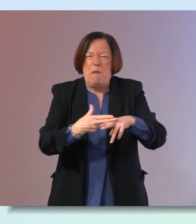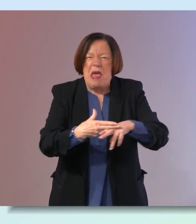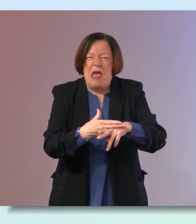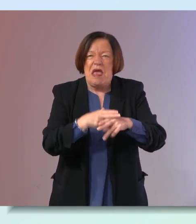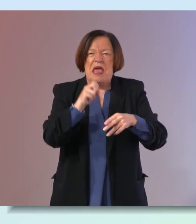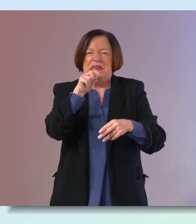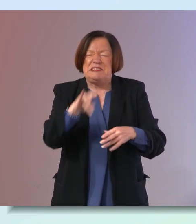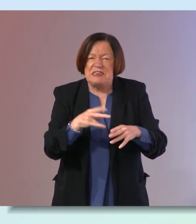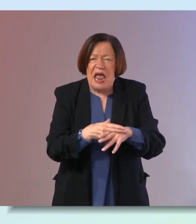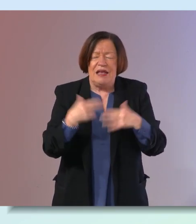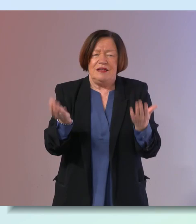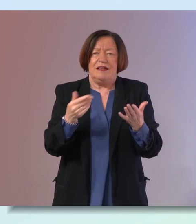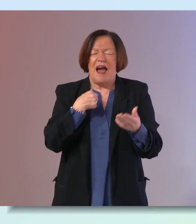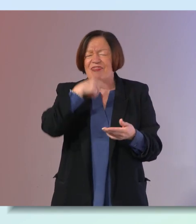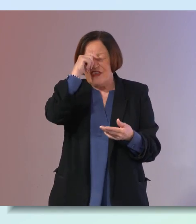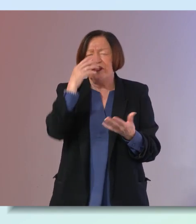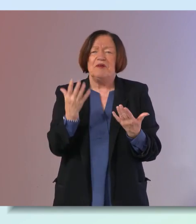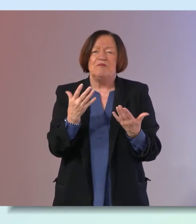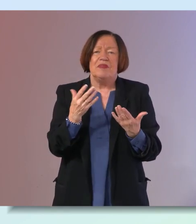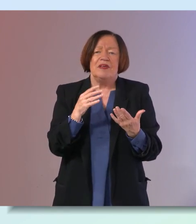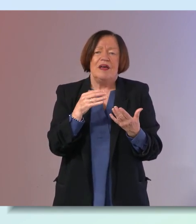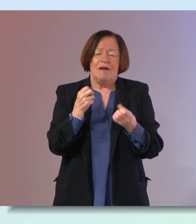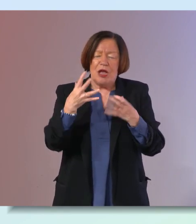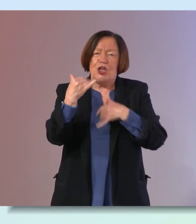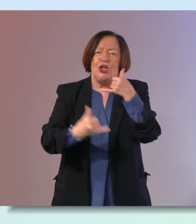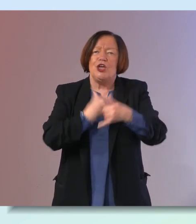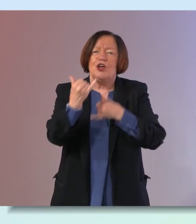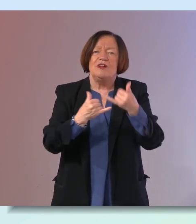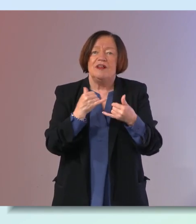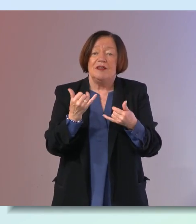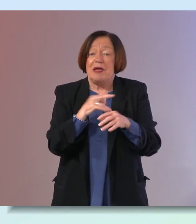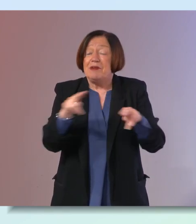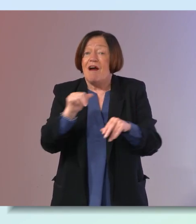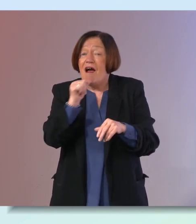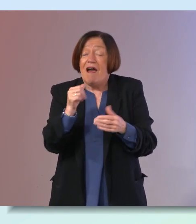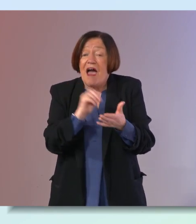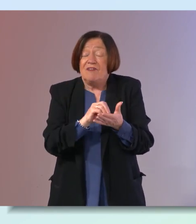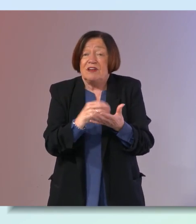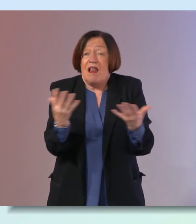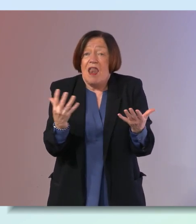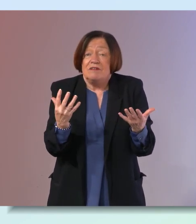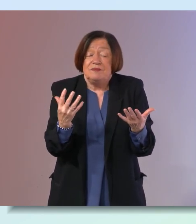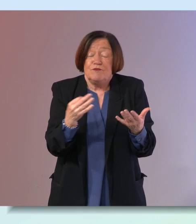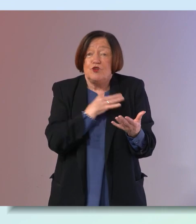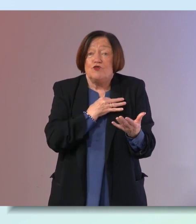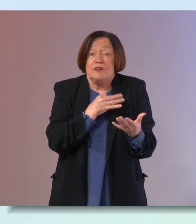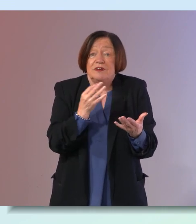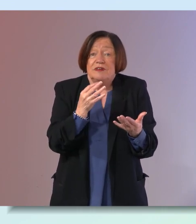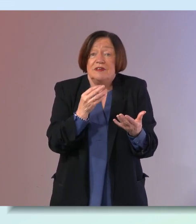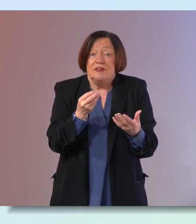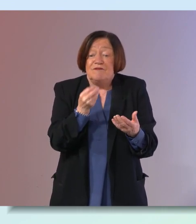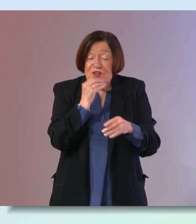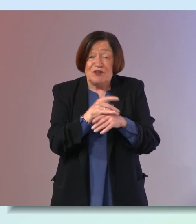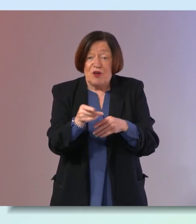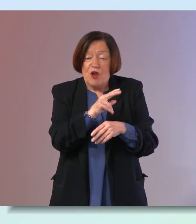steak or seriously i think it's maybe so many years of maybe not having a lot of of good things to eat in